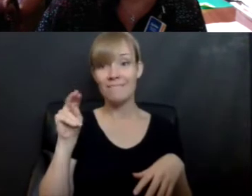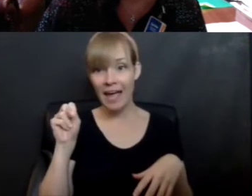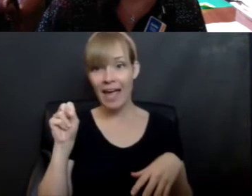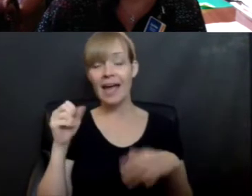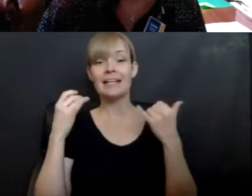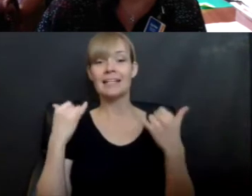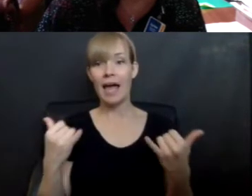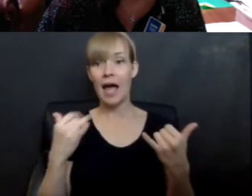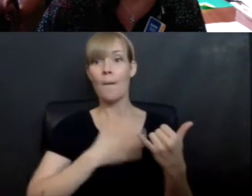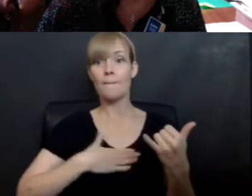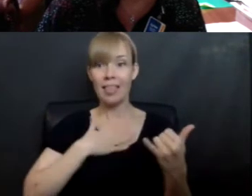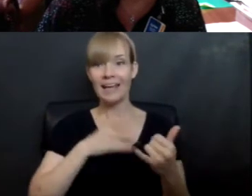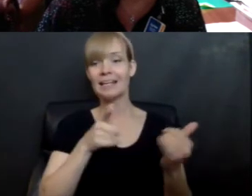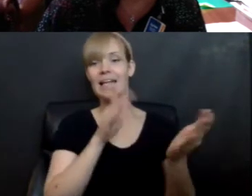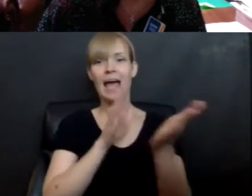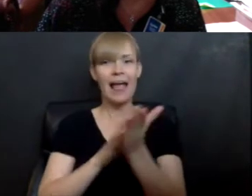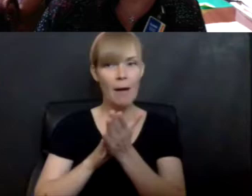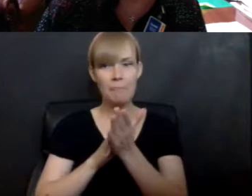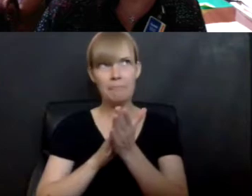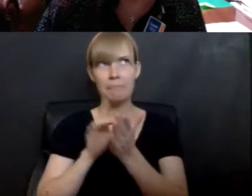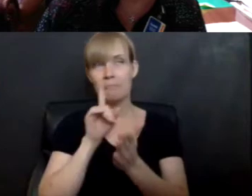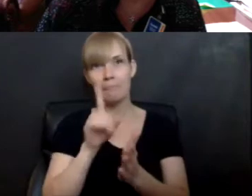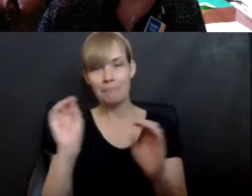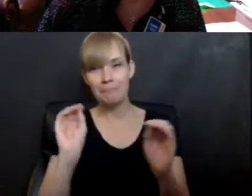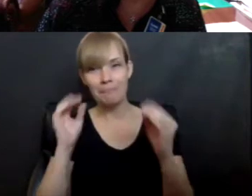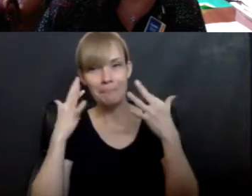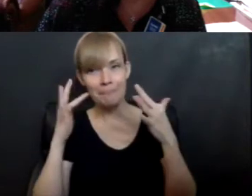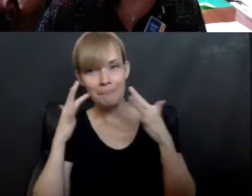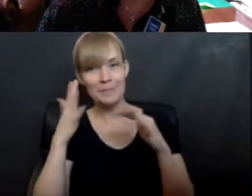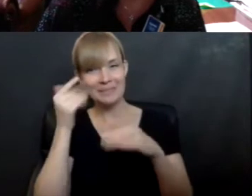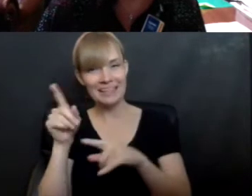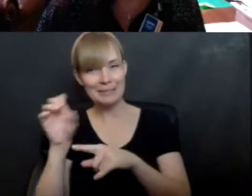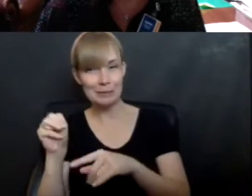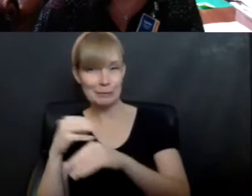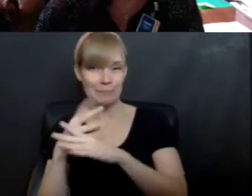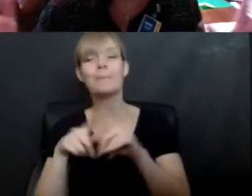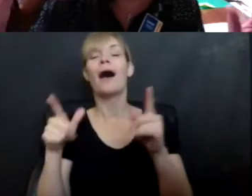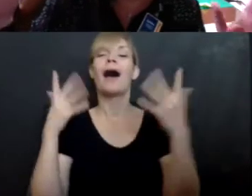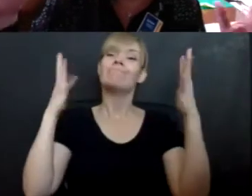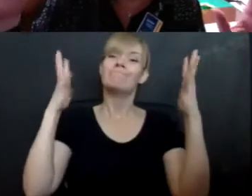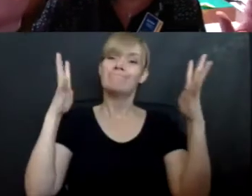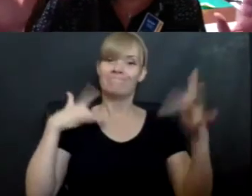your silent Zoom hands together with a round of applause for April Jones Prince.